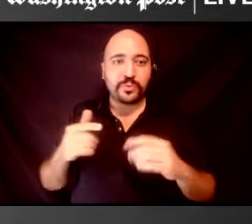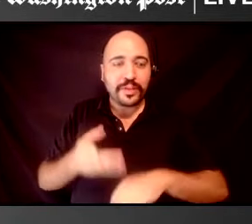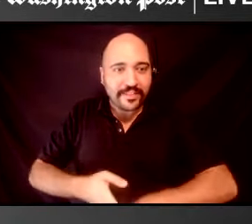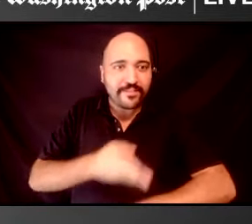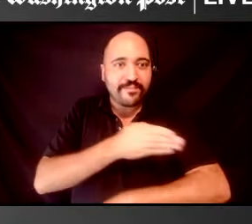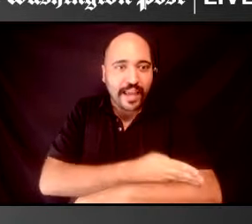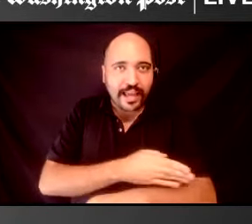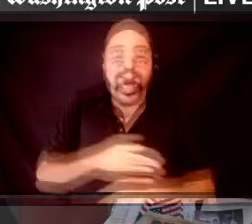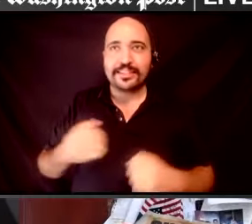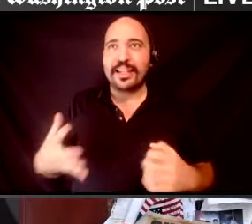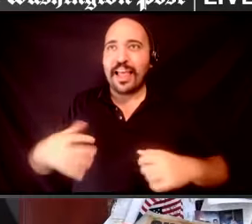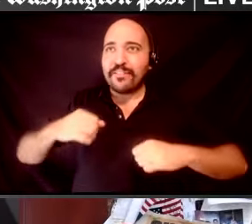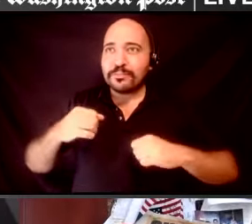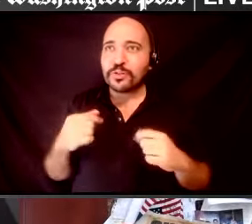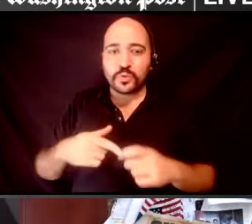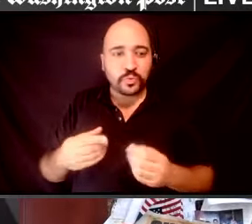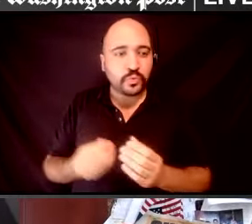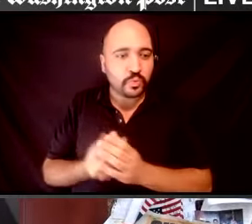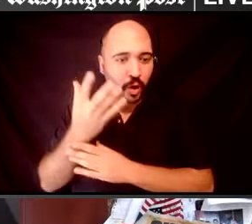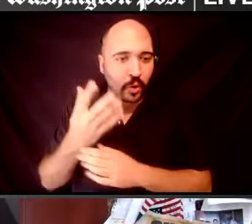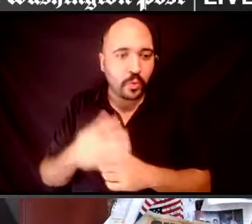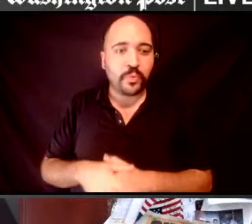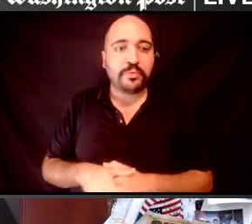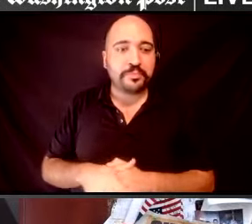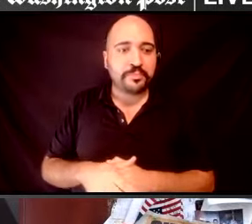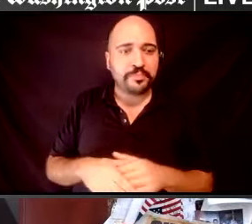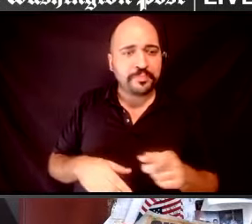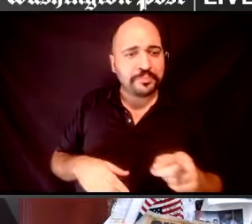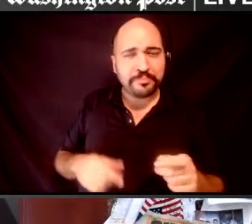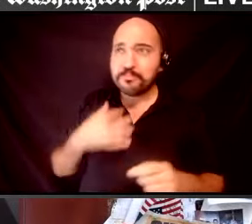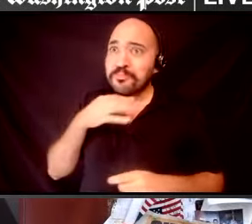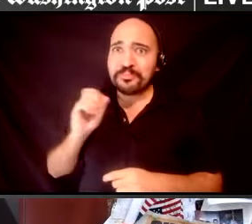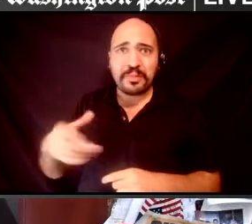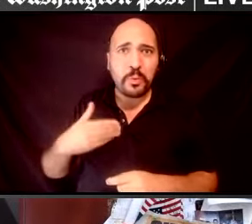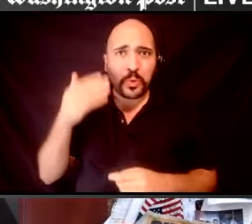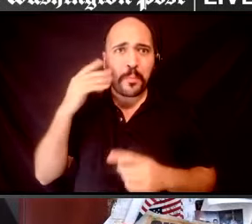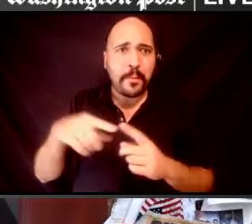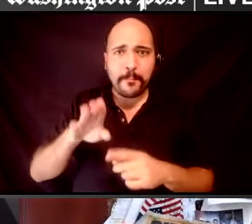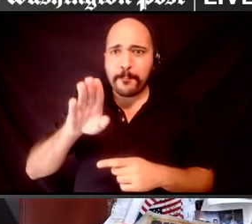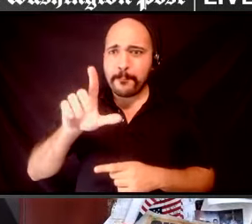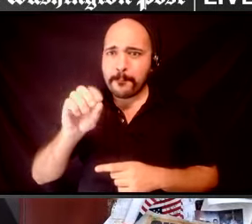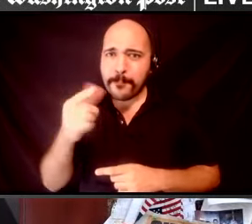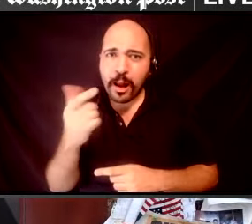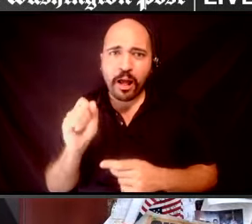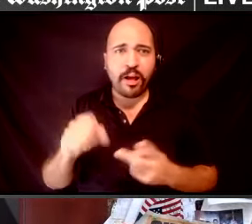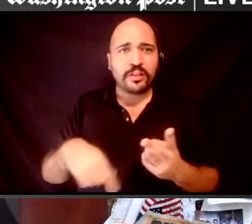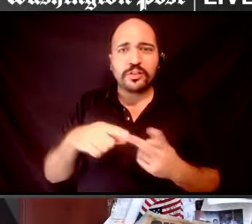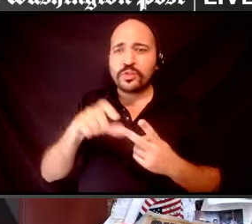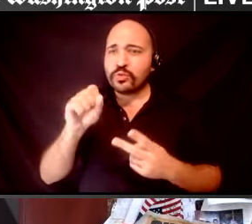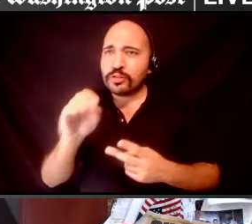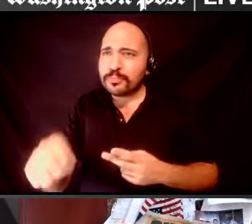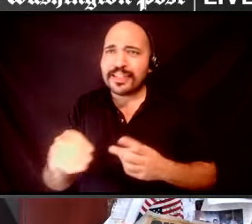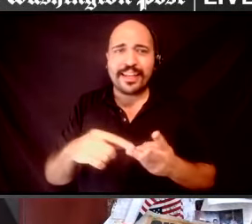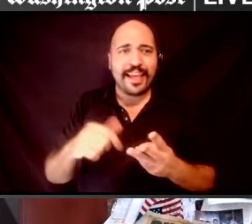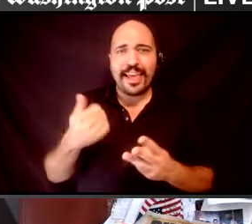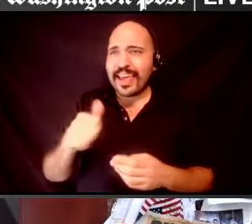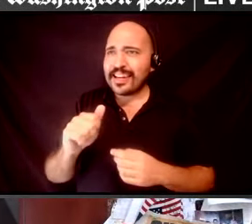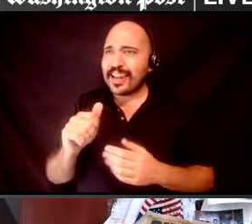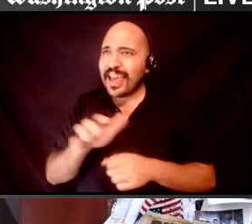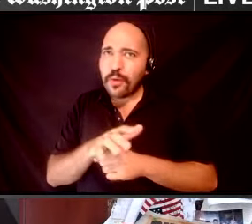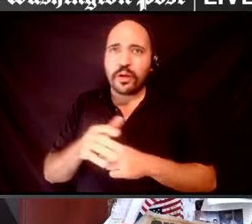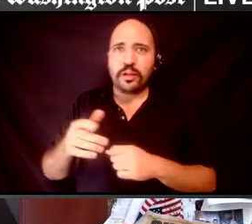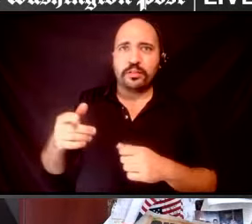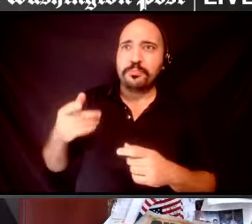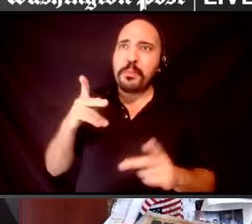um, to grow. But I'd love to know about blogs and social media and other areas where anybody can speak out. Are they making a difference to you?